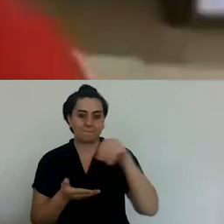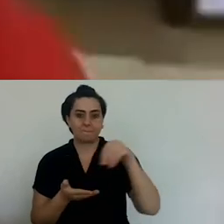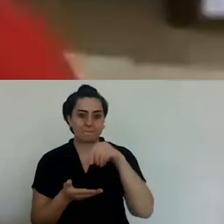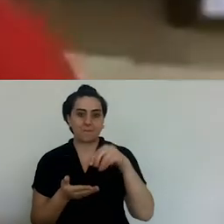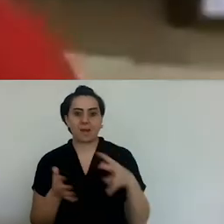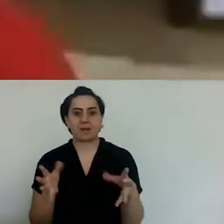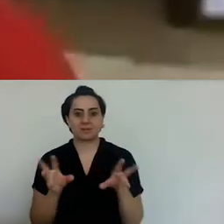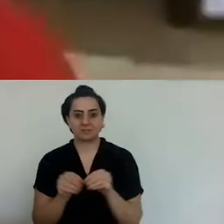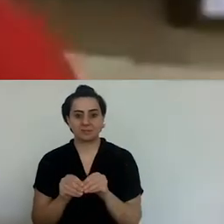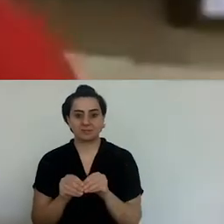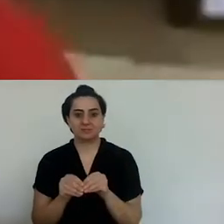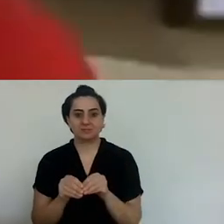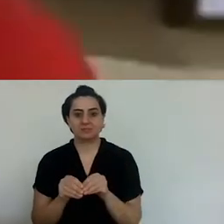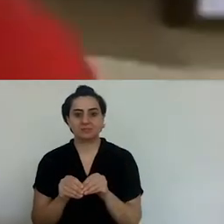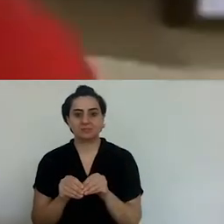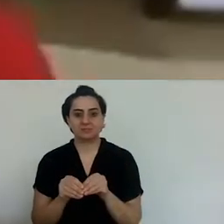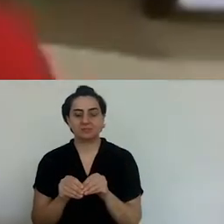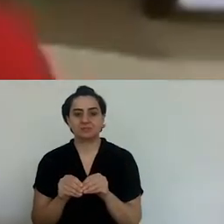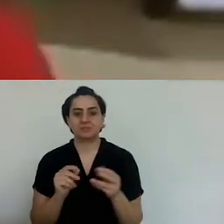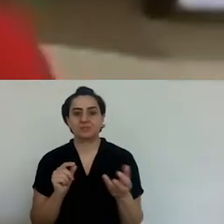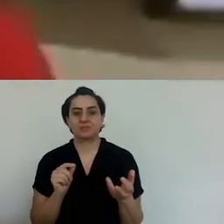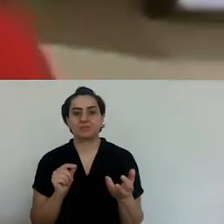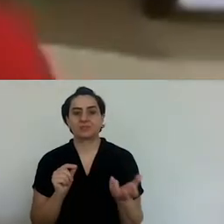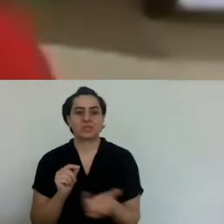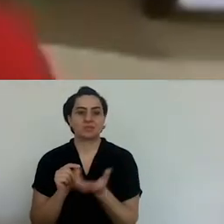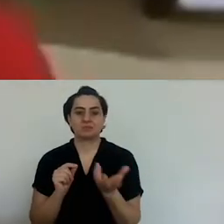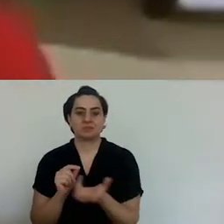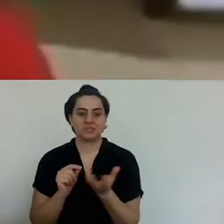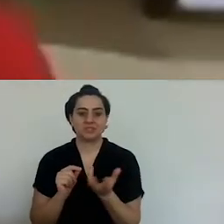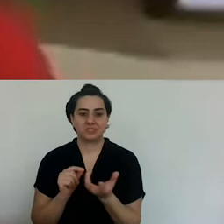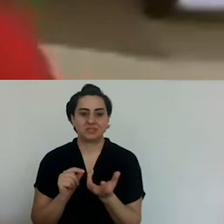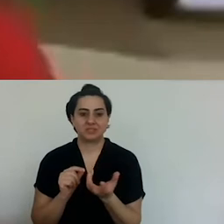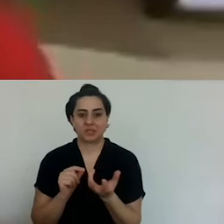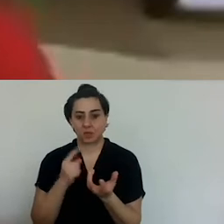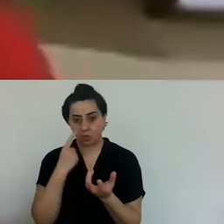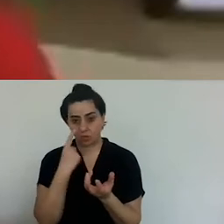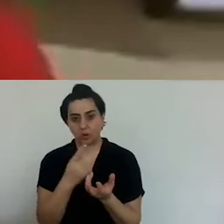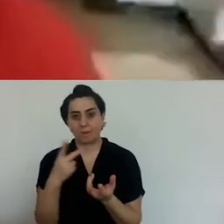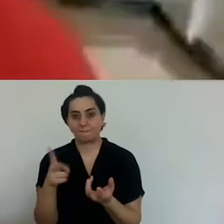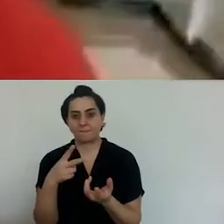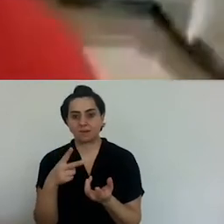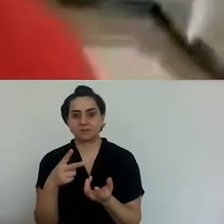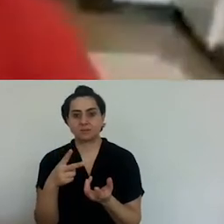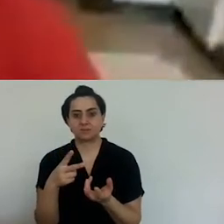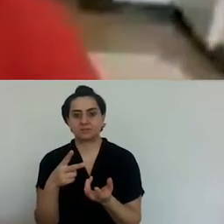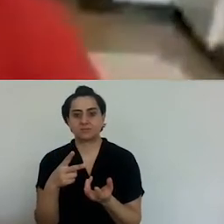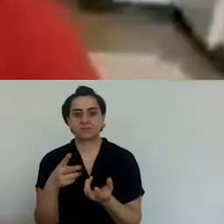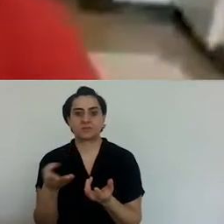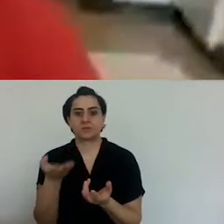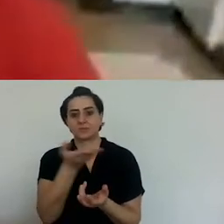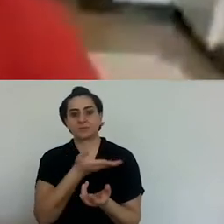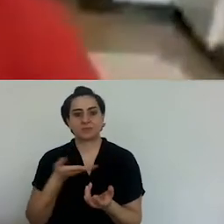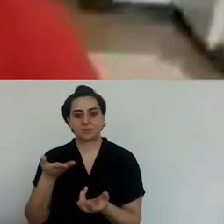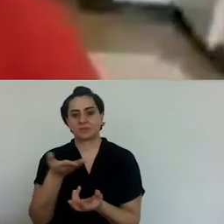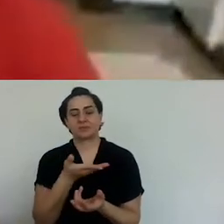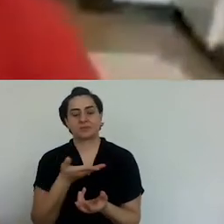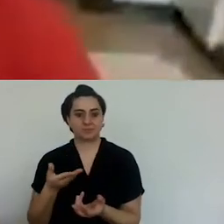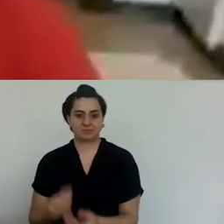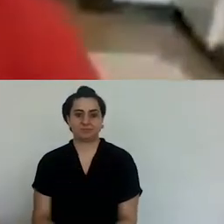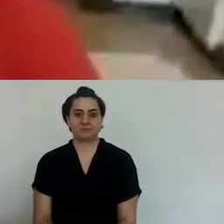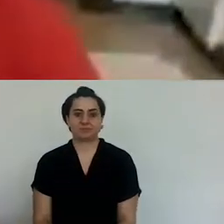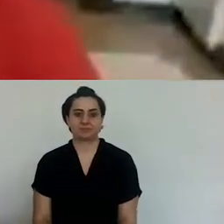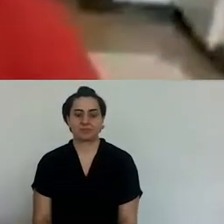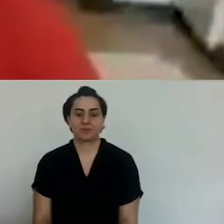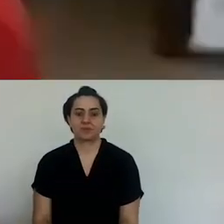So we will combine them with spices and pour them